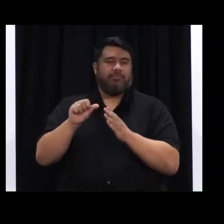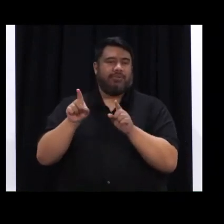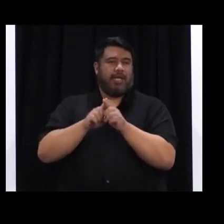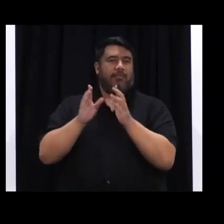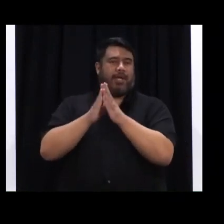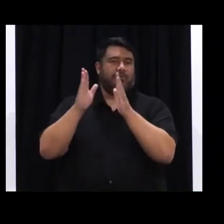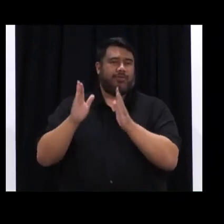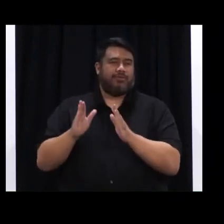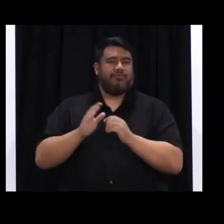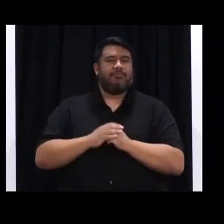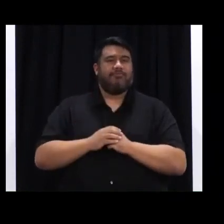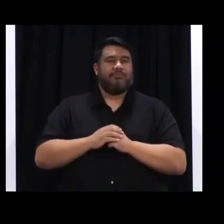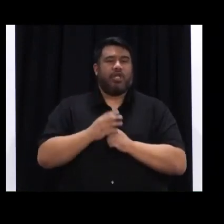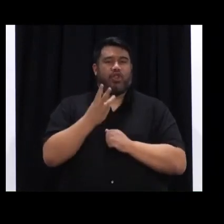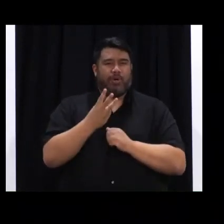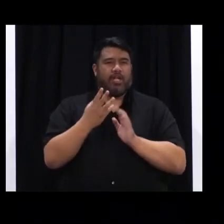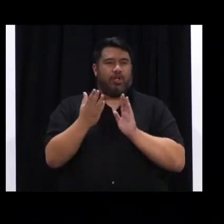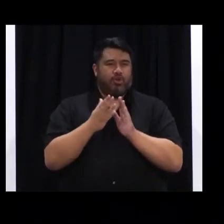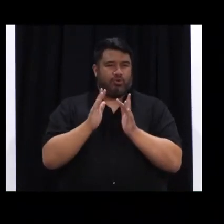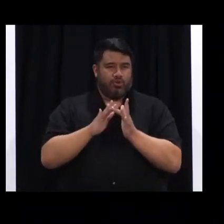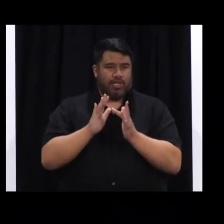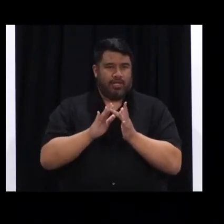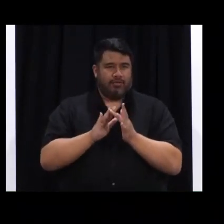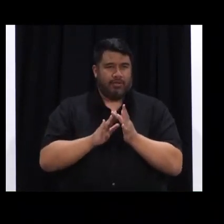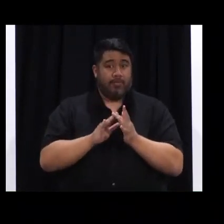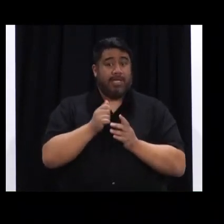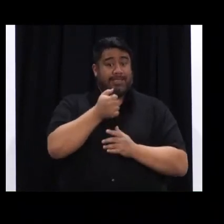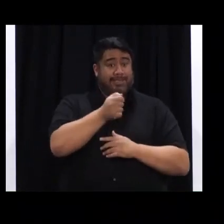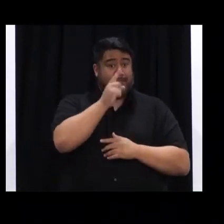We also know that six were infectious in the community.